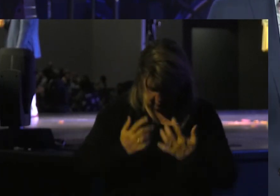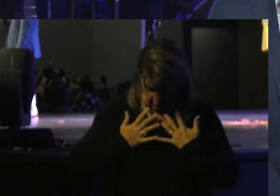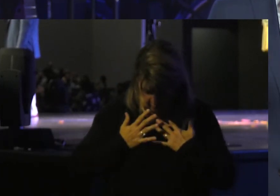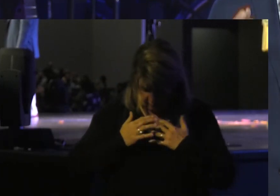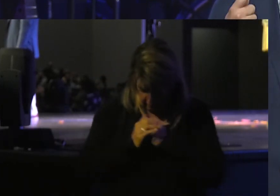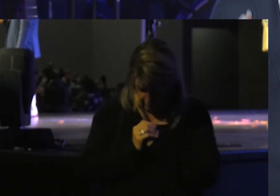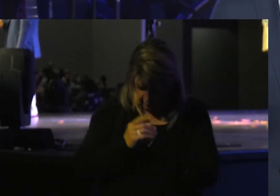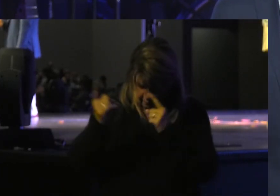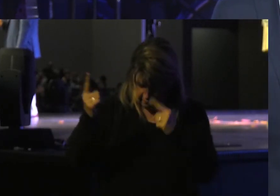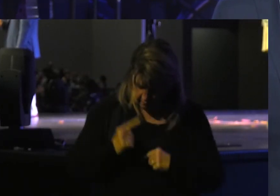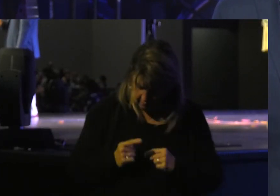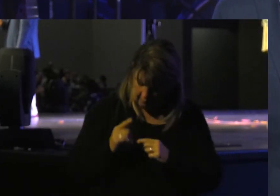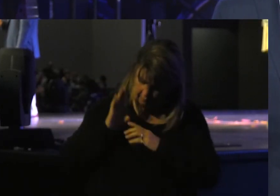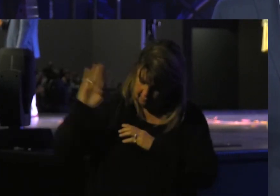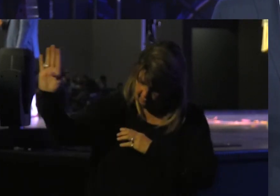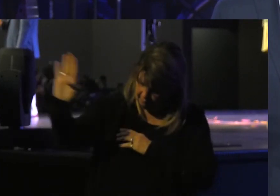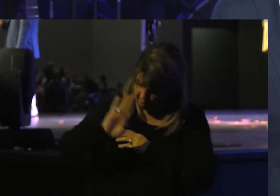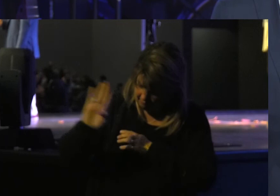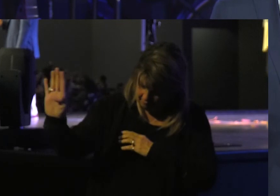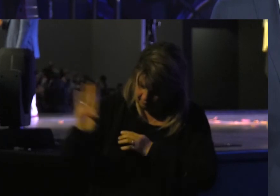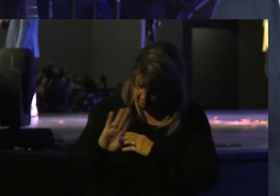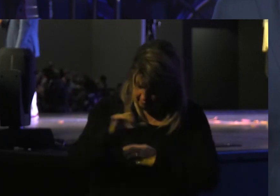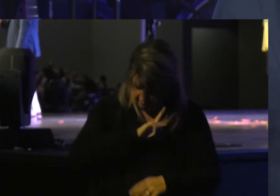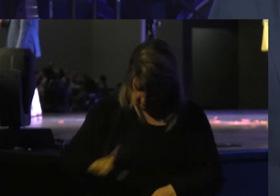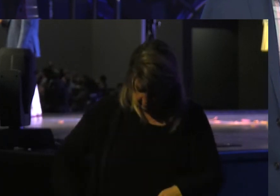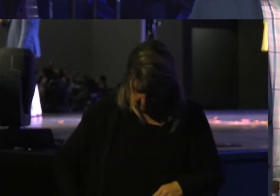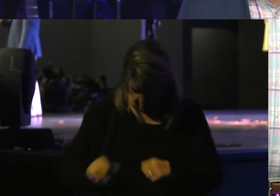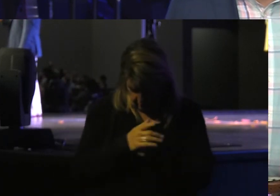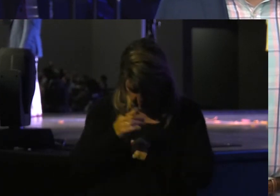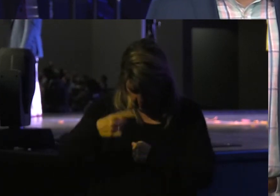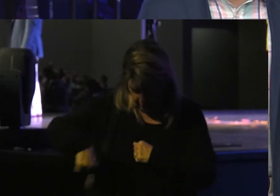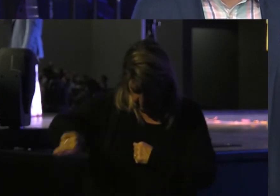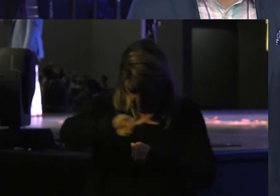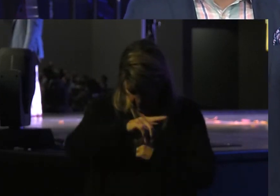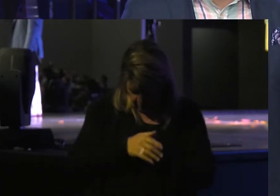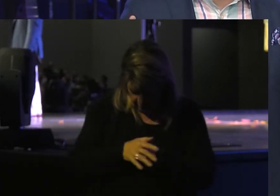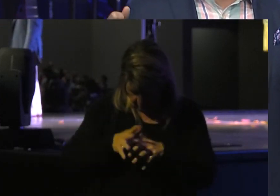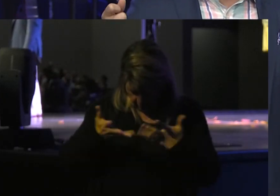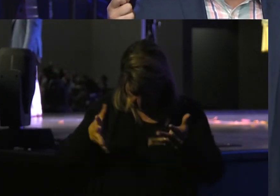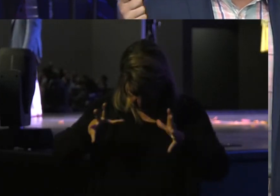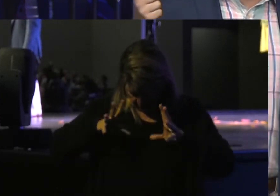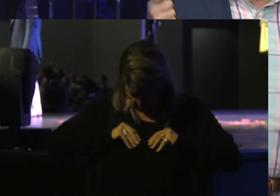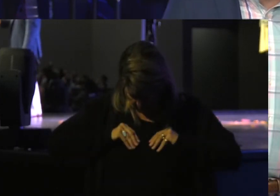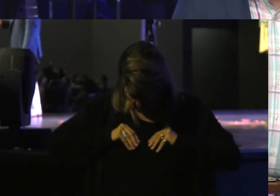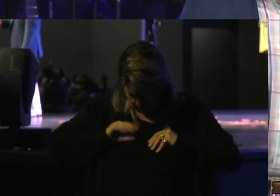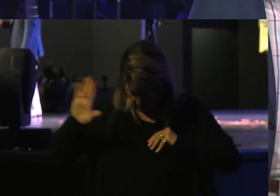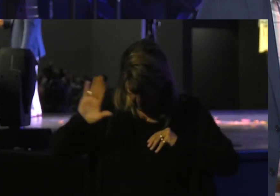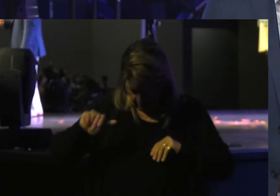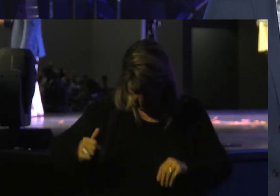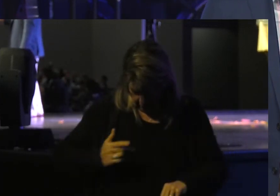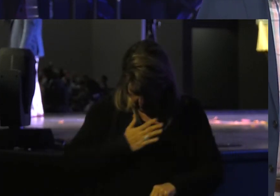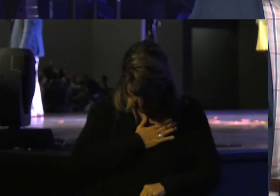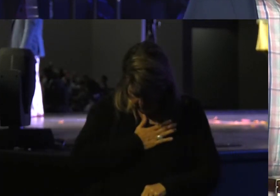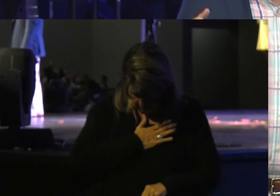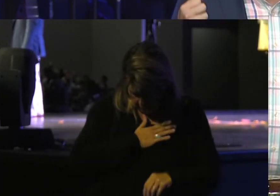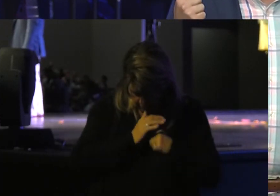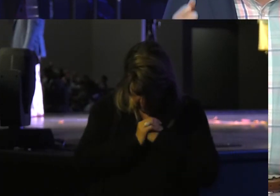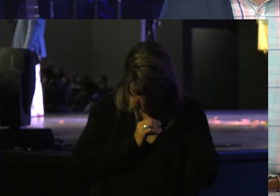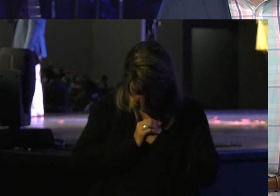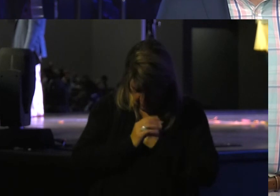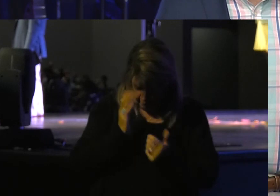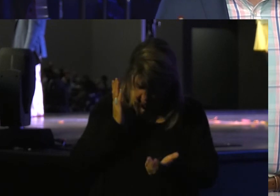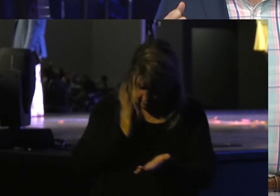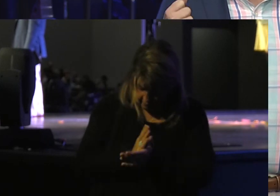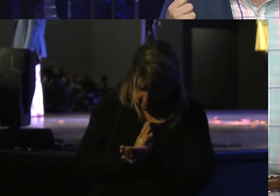With The Lord For Those Of You Who Have Received His Grace Stop